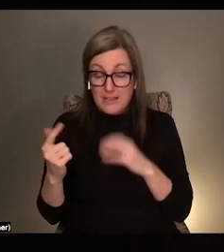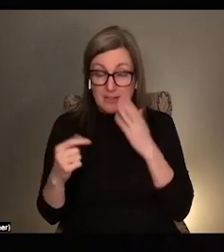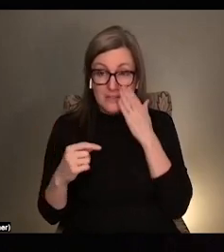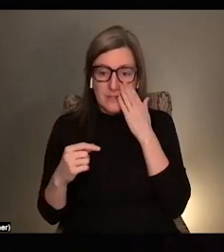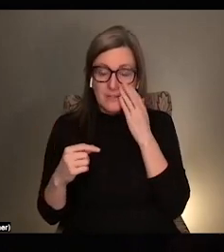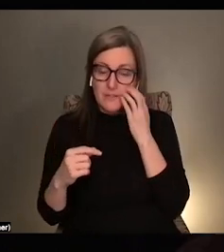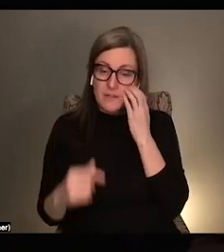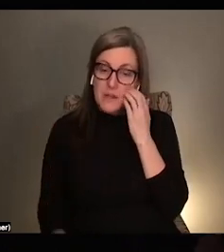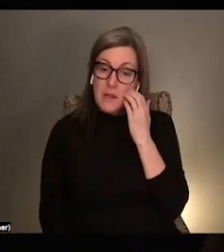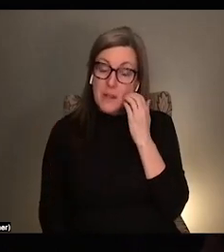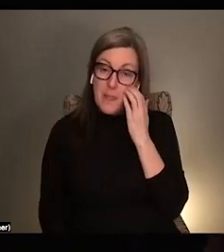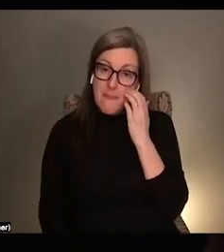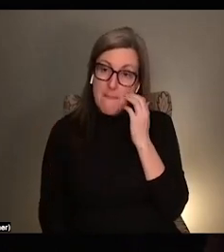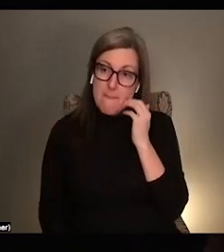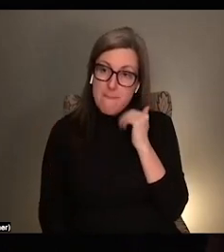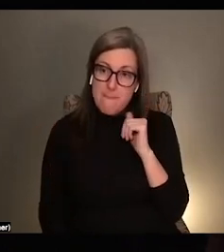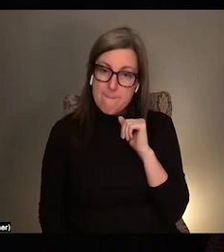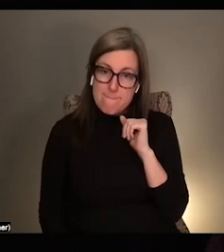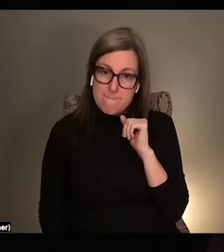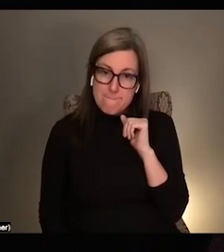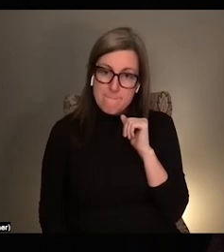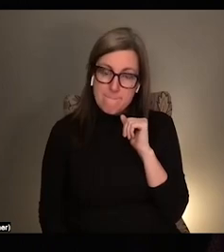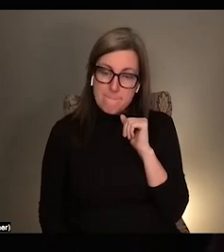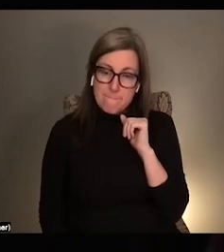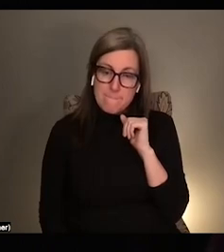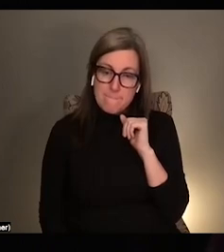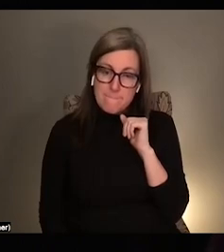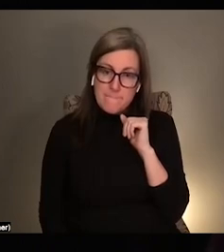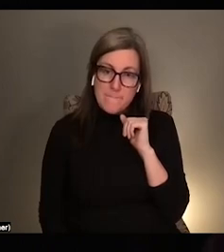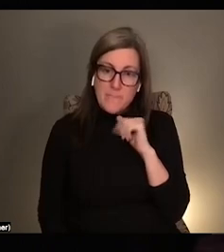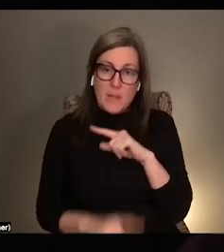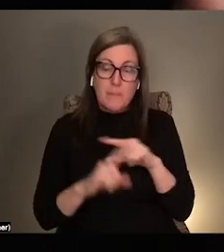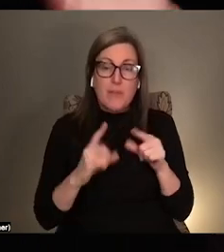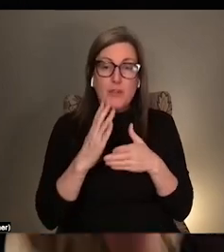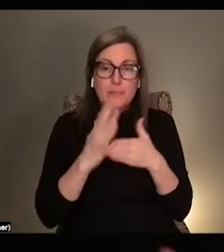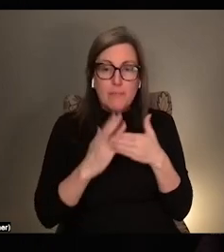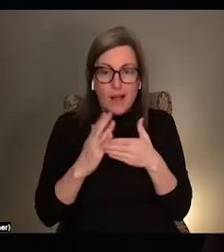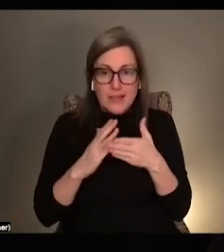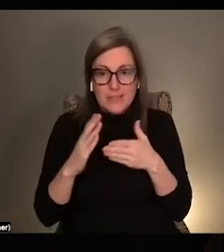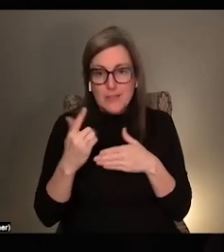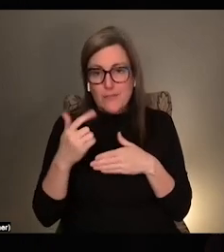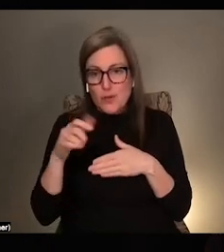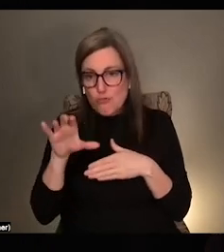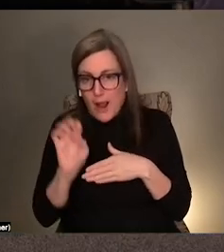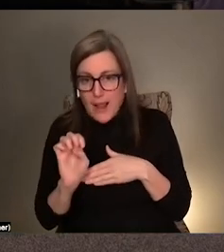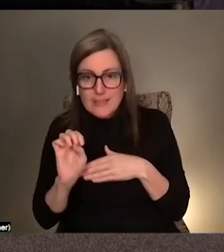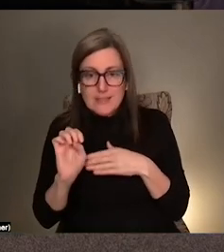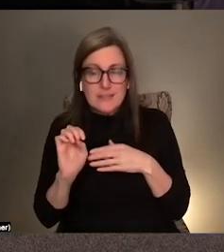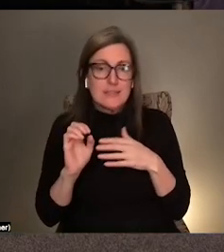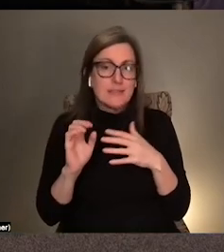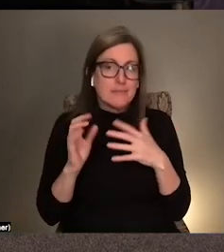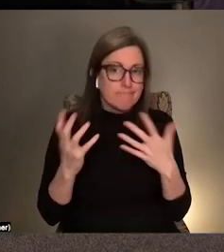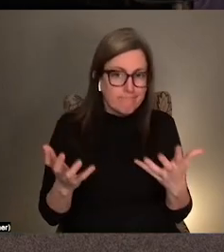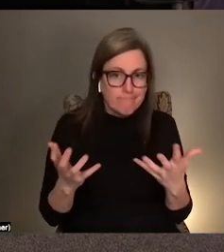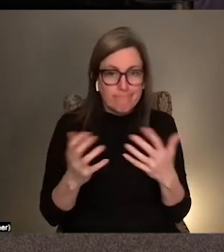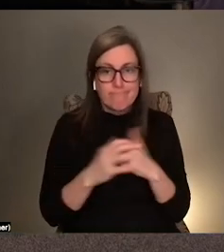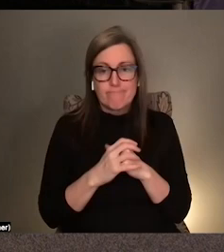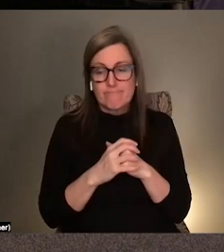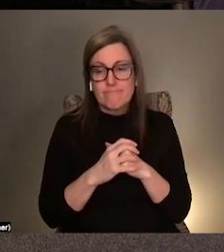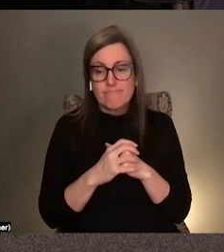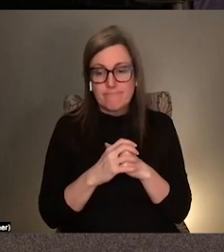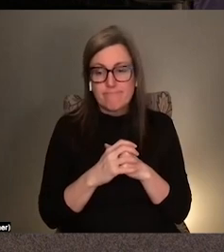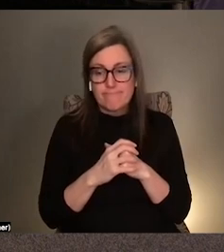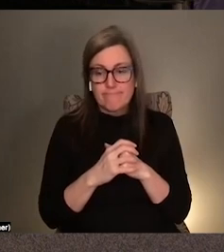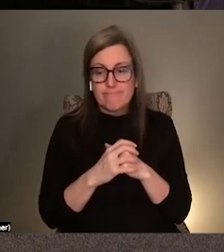pockets of grace and radicality available, like everywhere in life, you know? from Martin German,